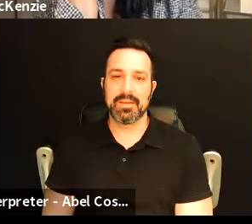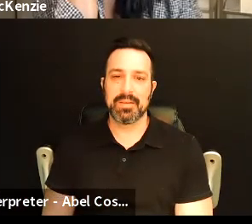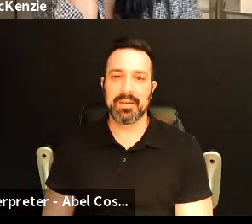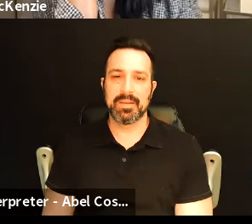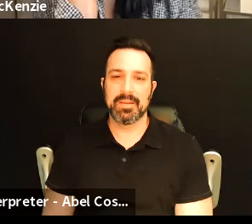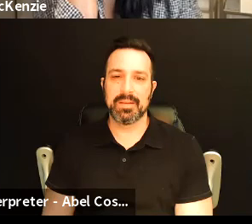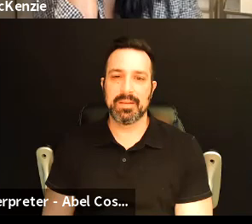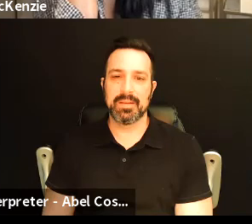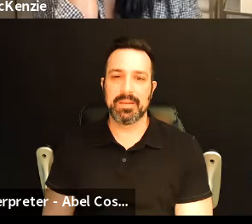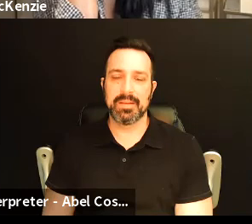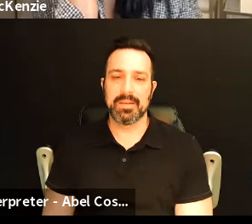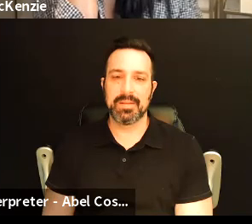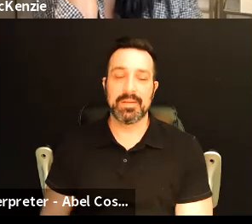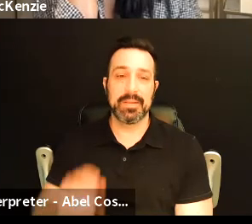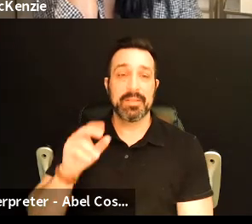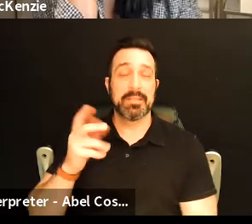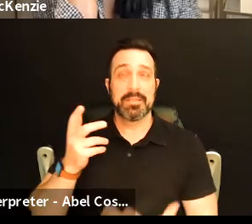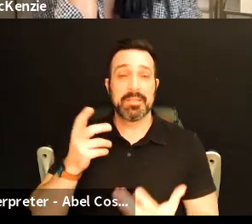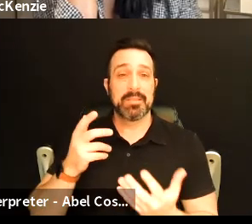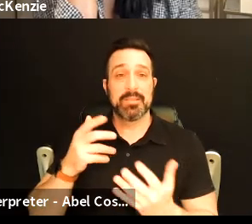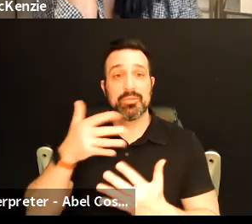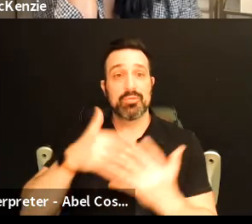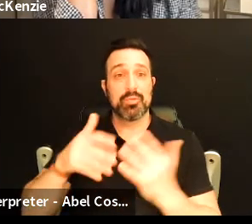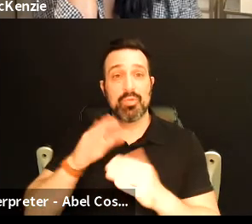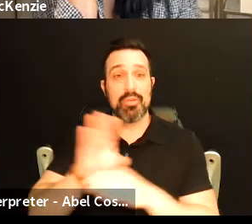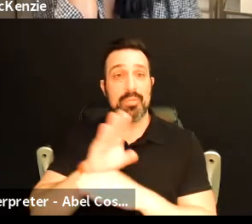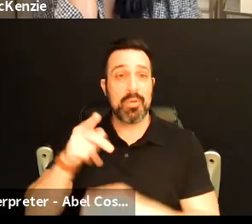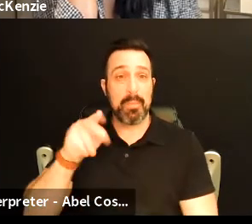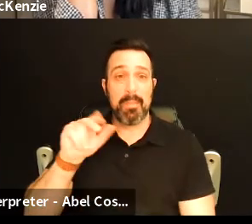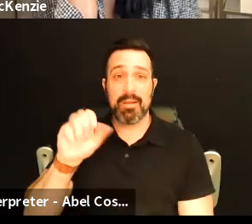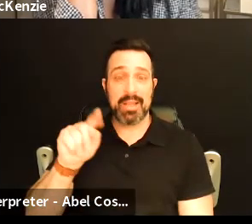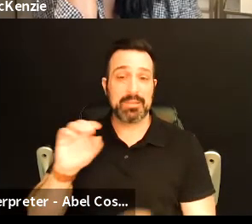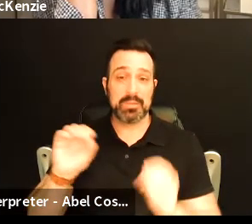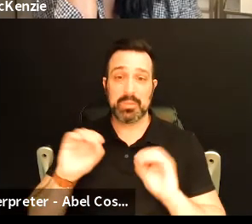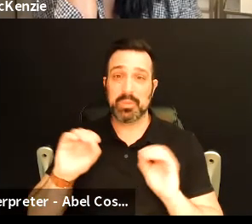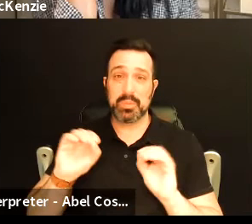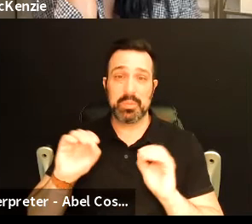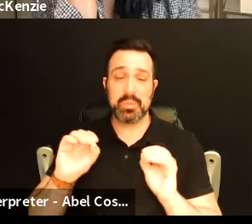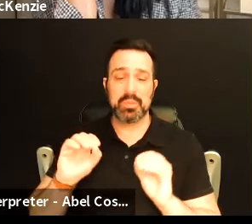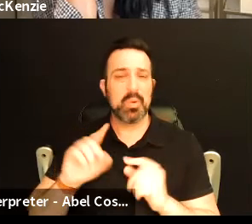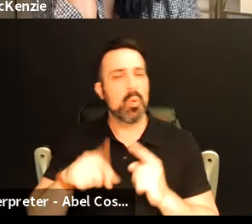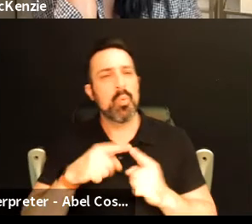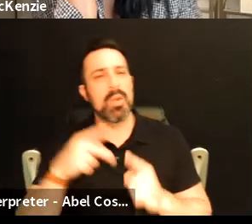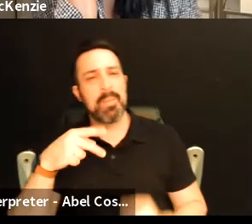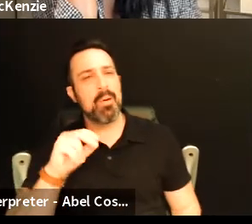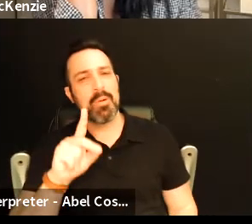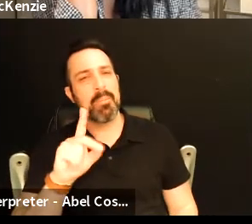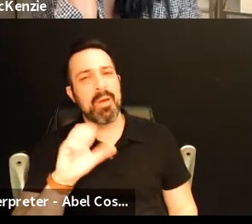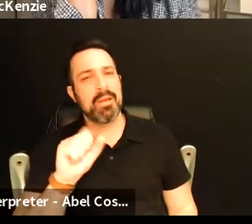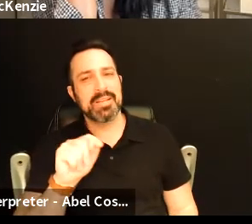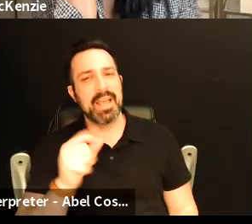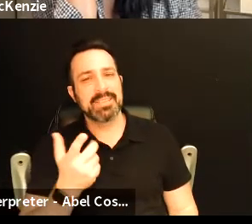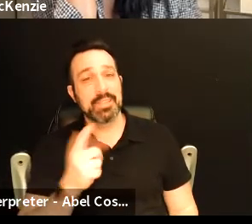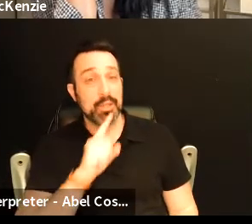i mean social entrepreneur podcast i don't really have that what about just podcast just true crime